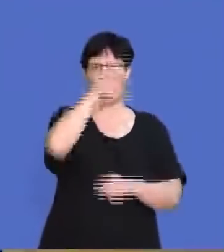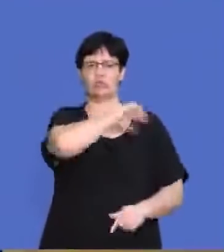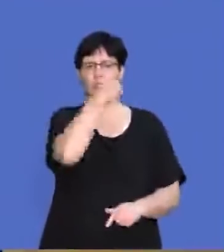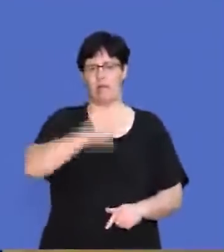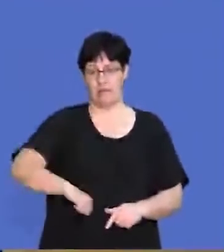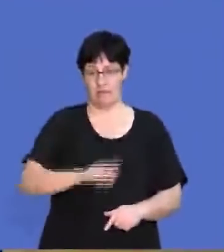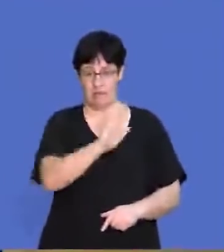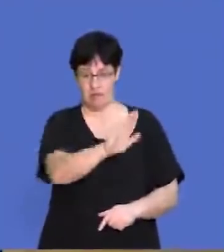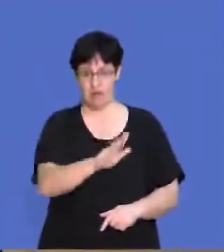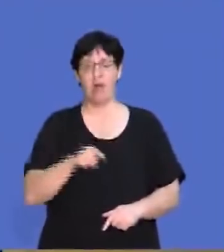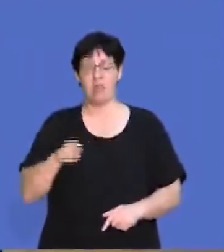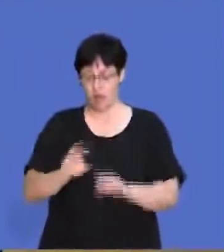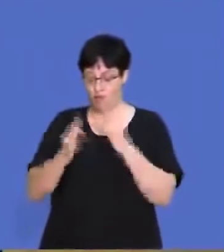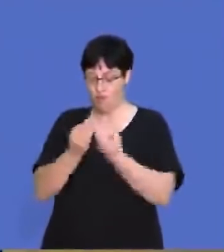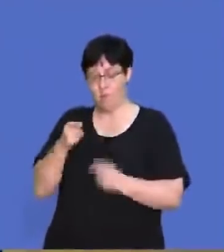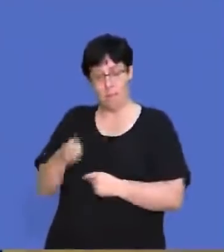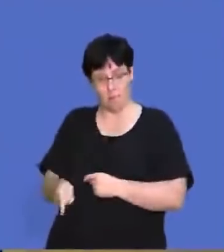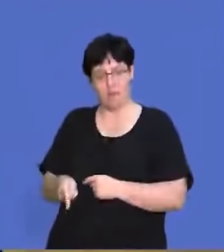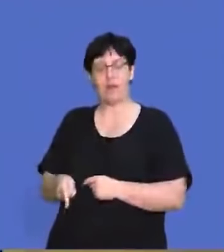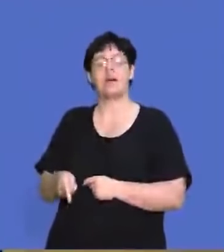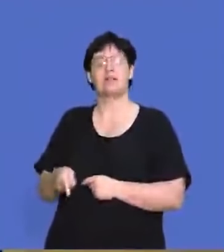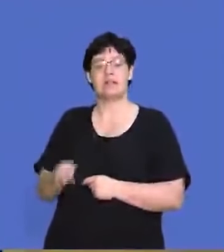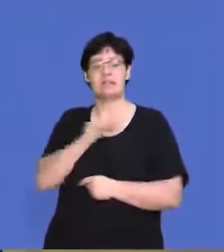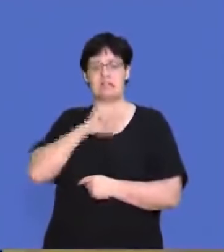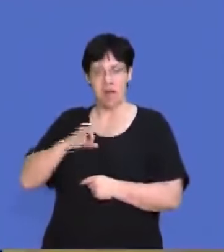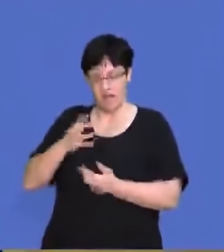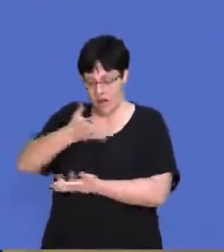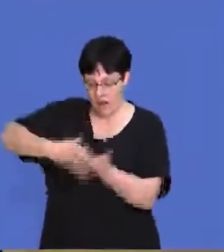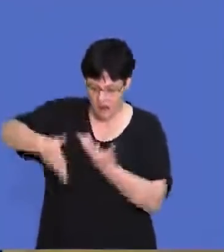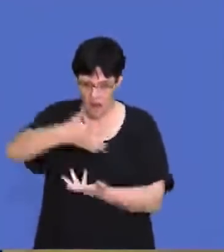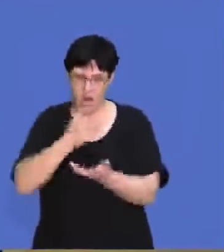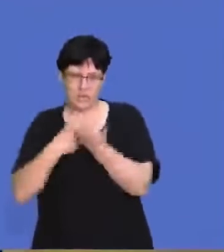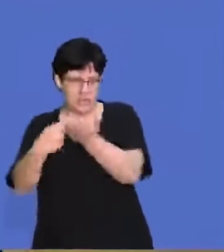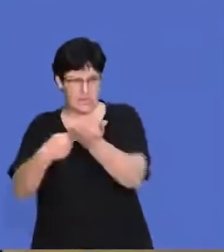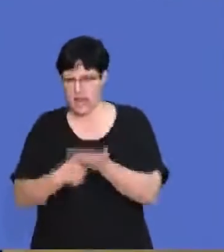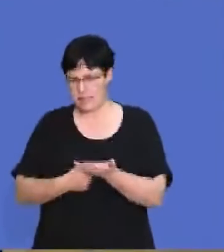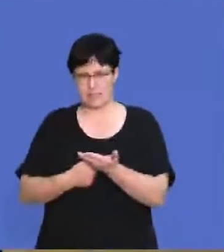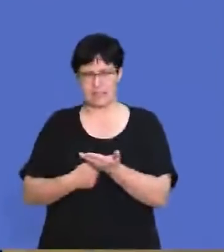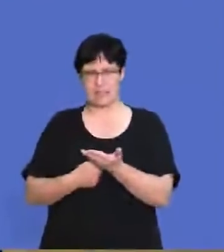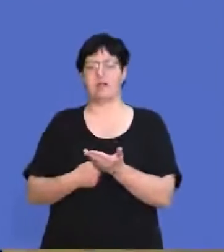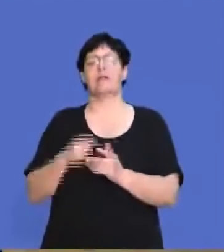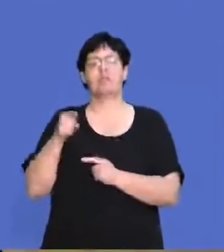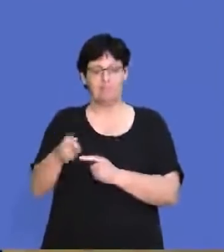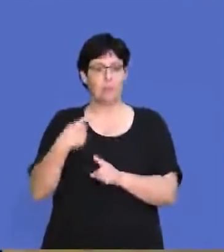China. The workplace forum is an avenue in which the employees can discuss the possibility